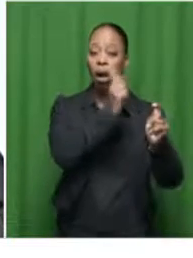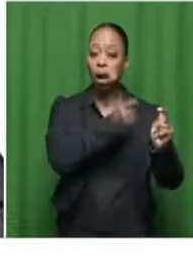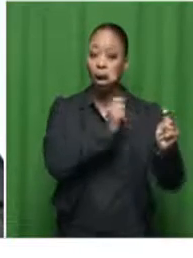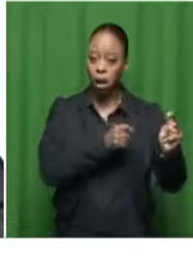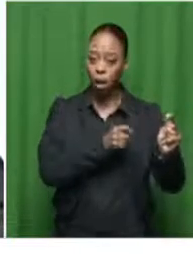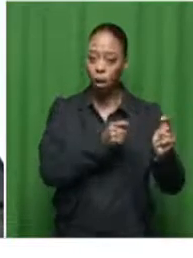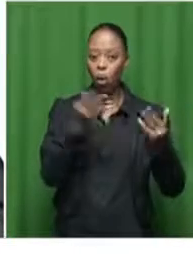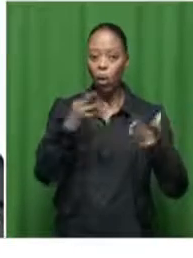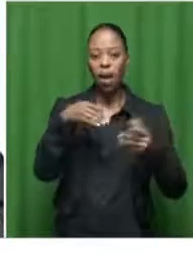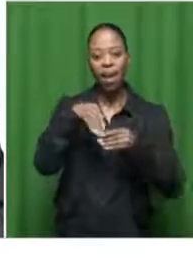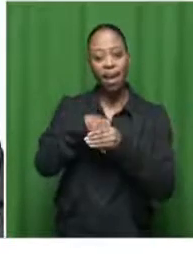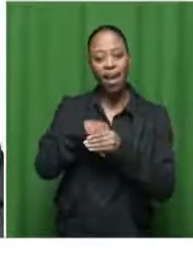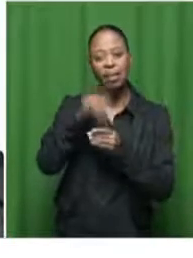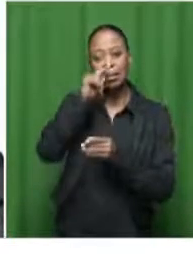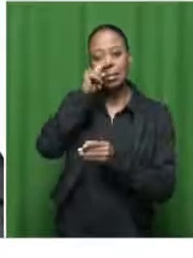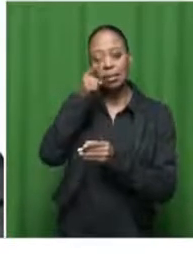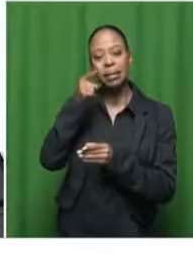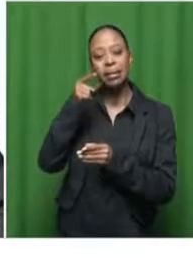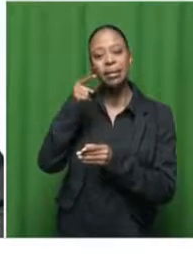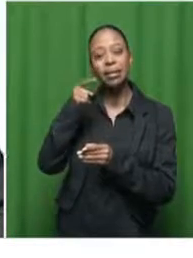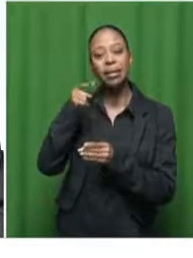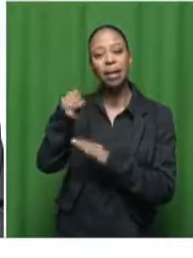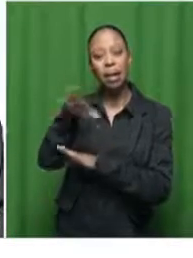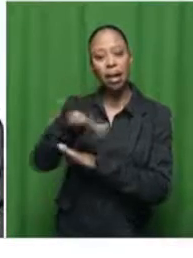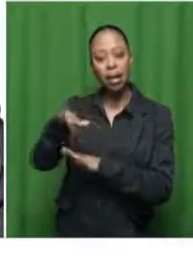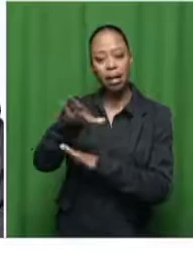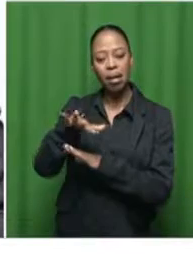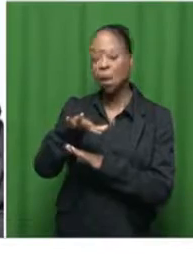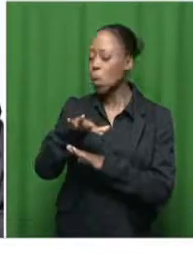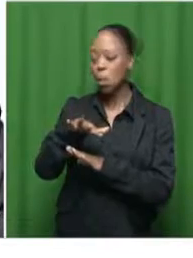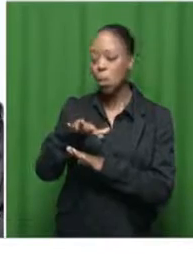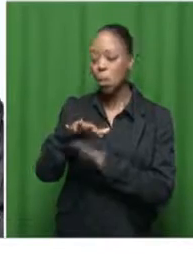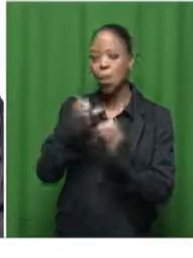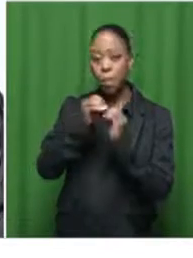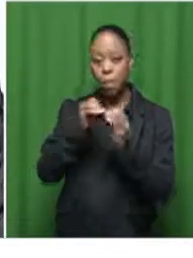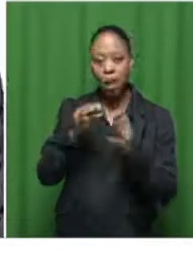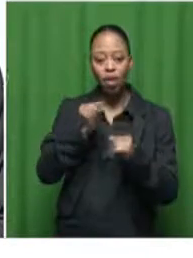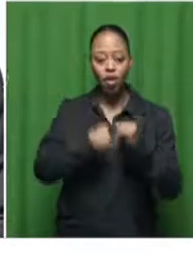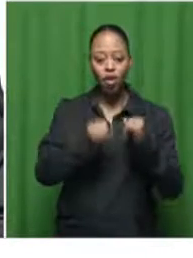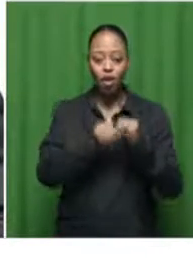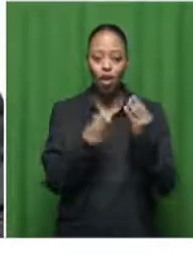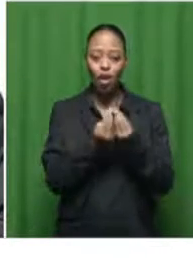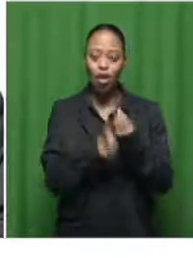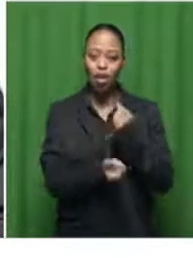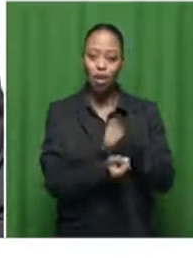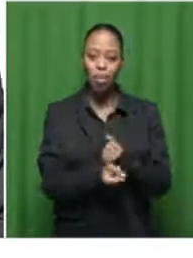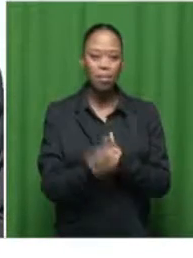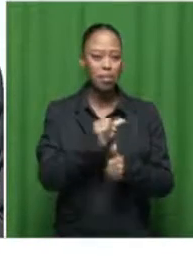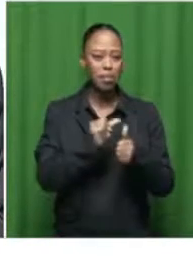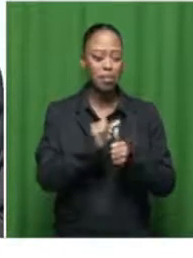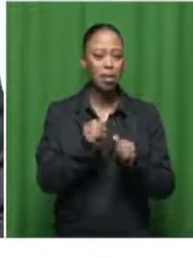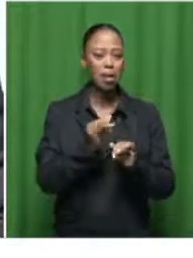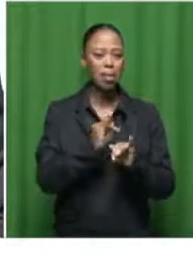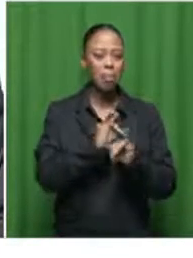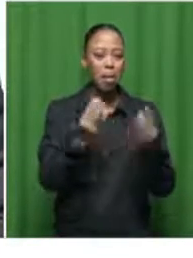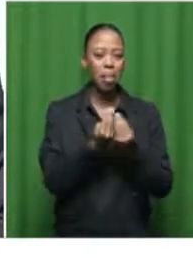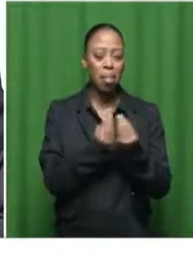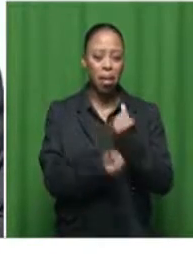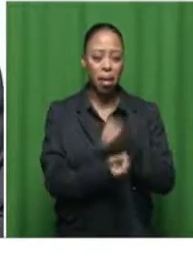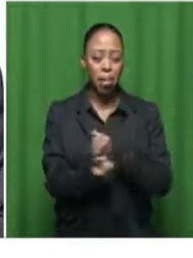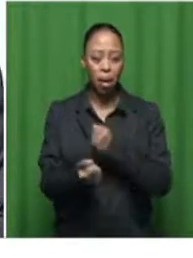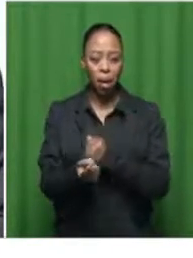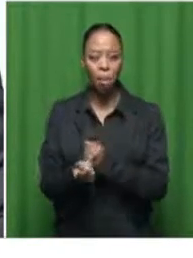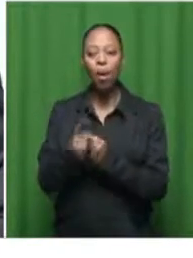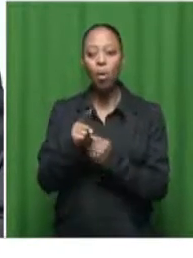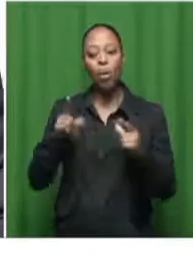example are a breeding ground for social ills and we see this we live in these communities every day